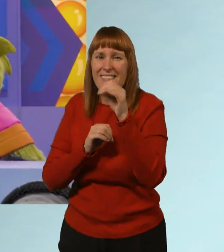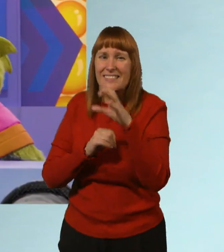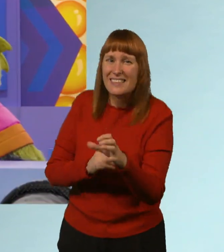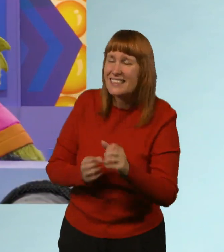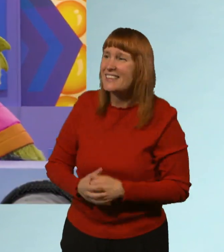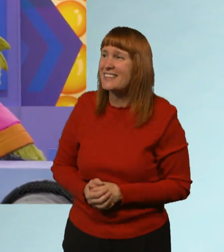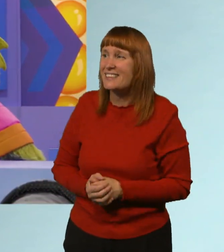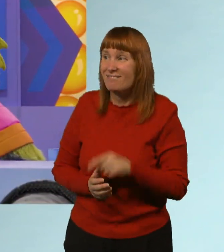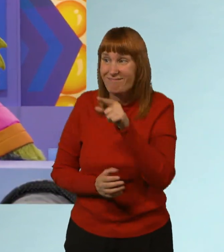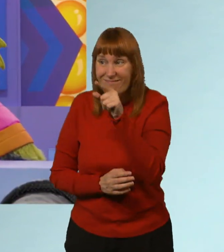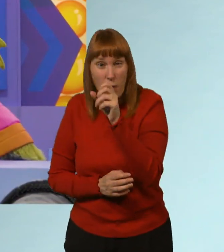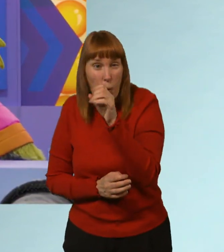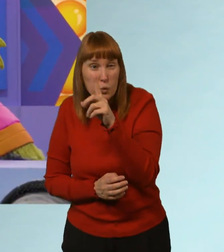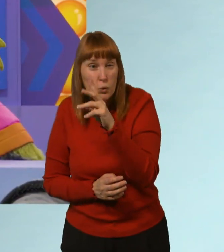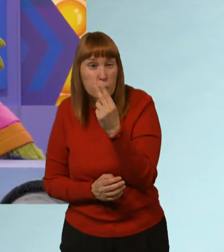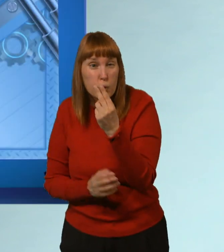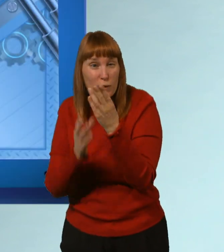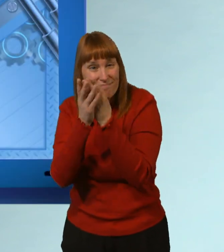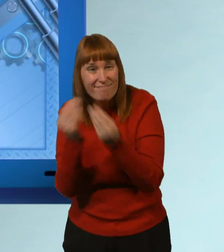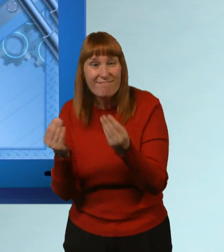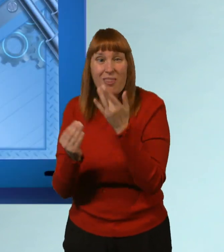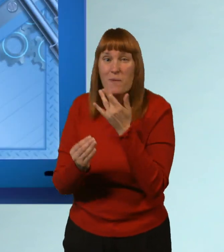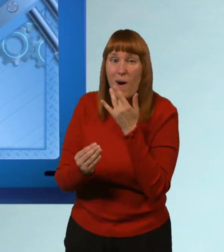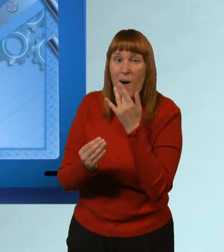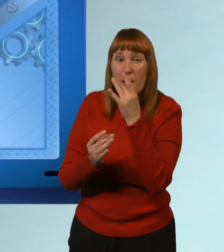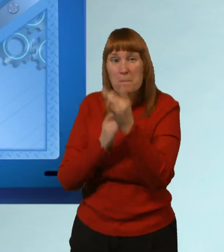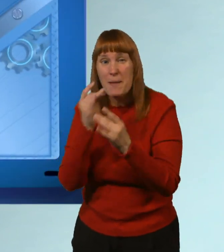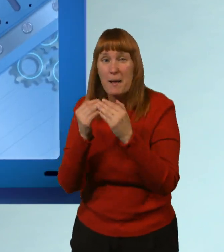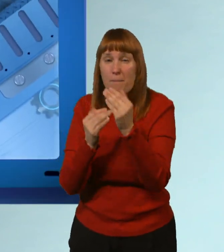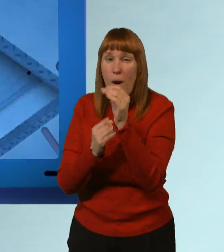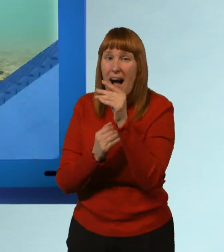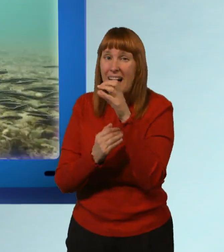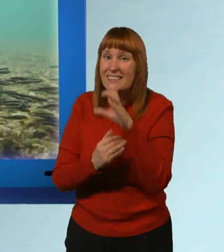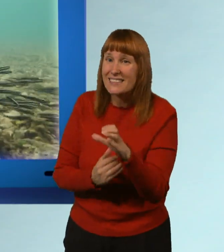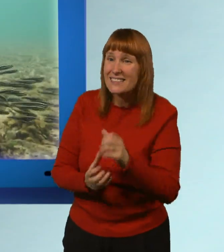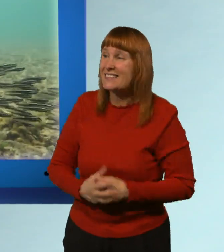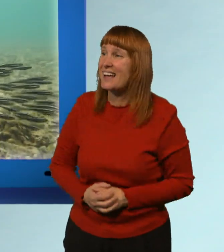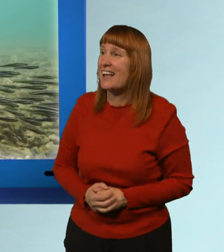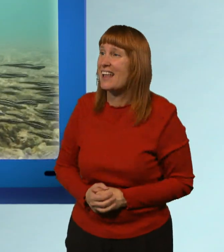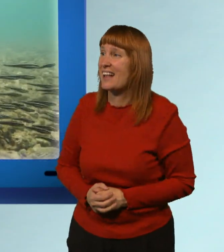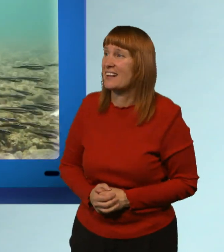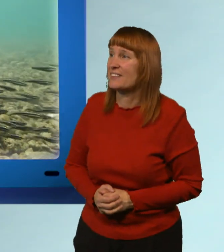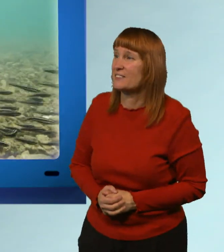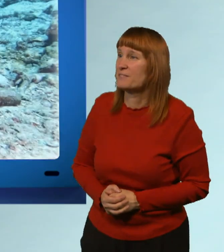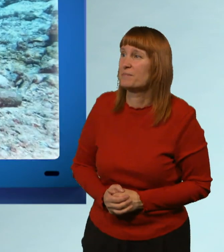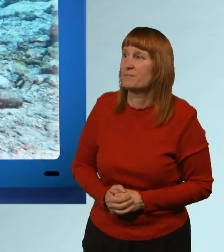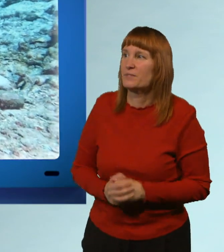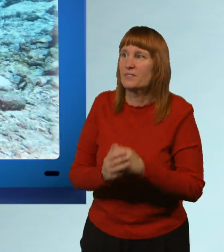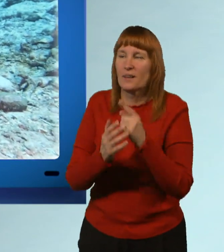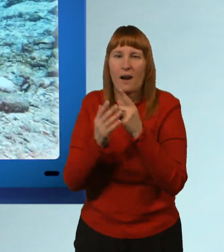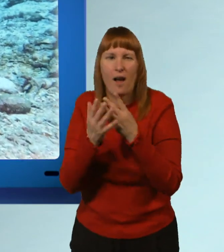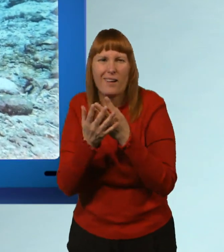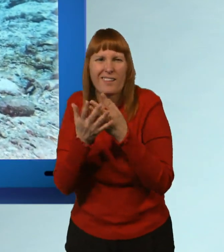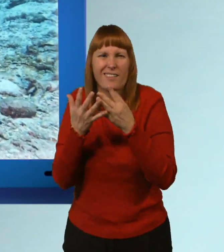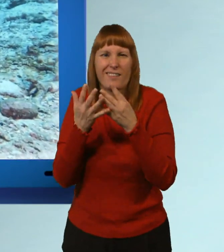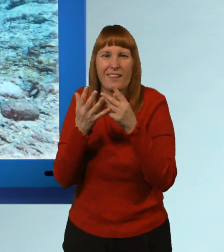CO2 is dissolving in the water and making it more acidic. And it's doing the same on a larger scale in the oceans, which is damaging the coral